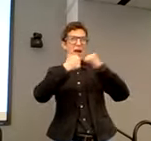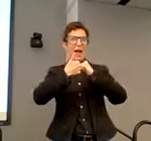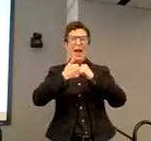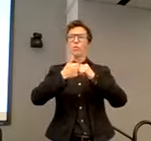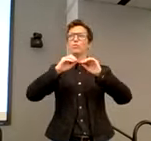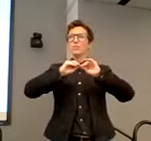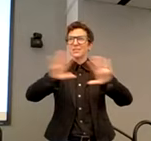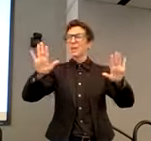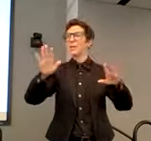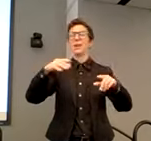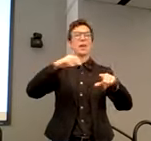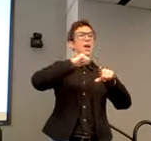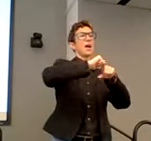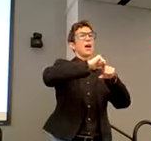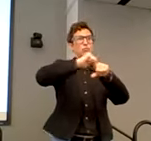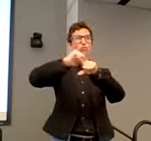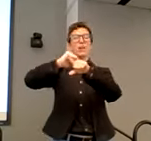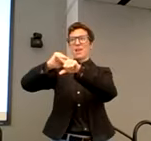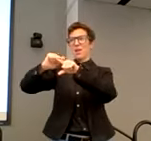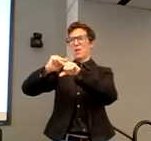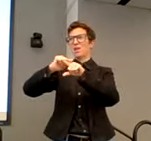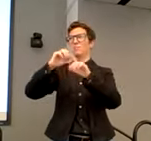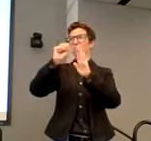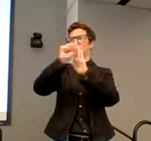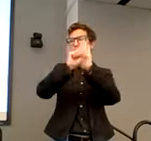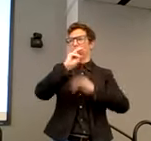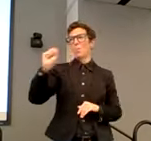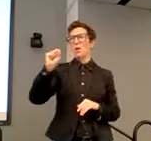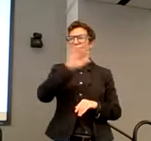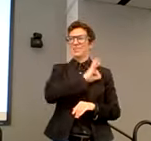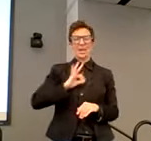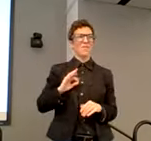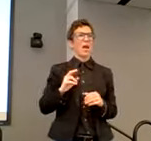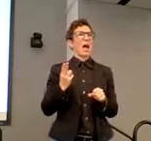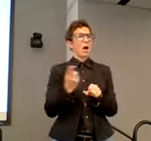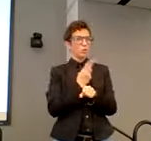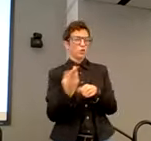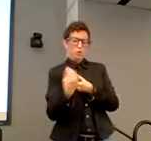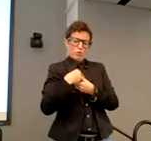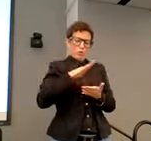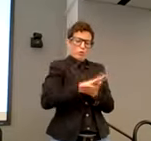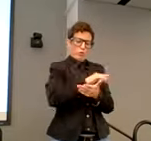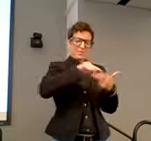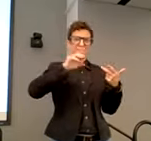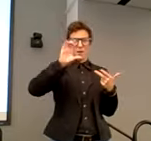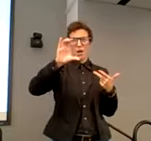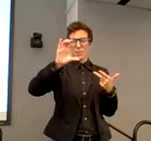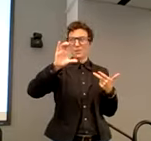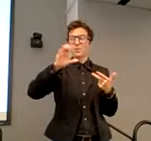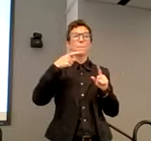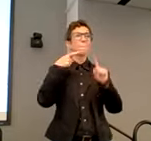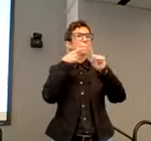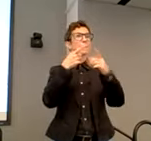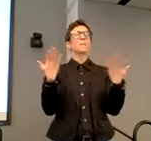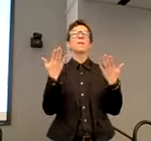disseminating and training, uh, Commonwealth staff on how to use these documents. Um, and the goal is to